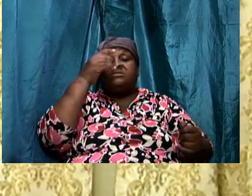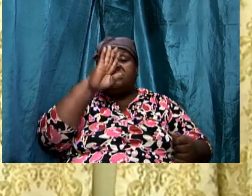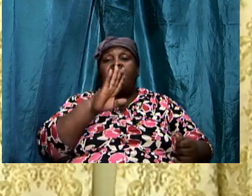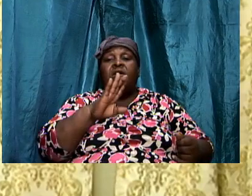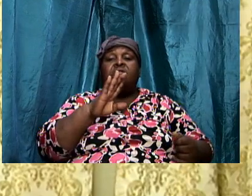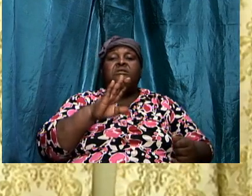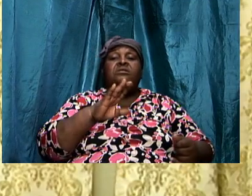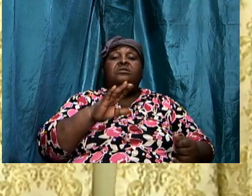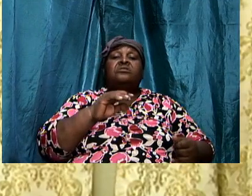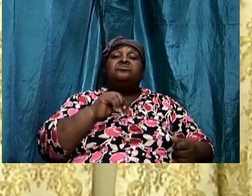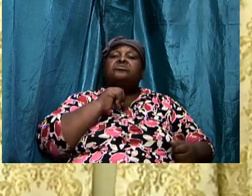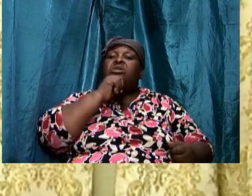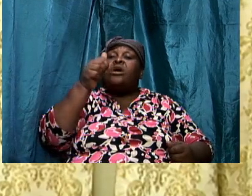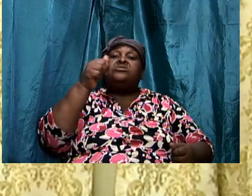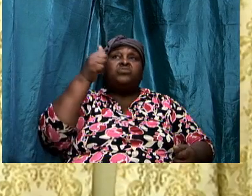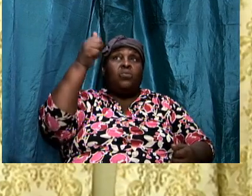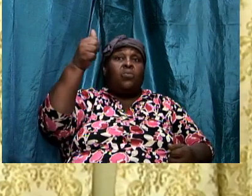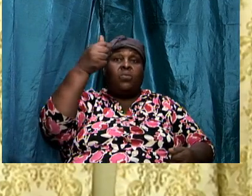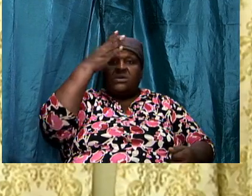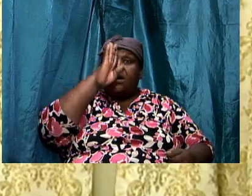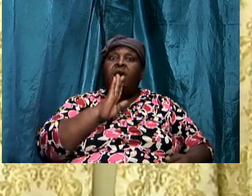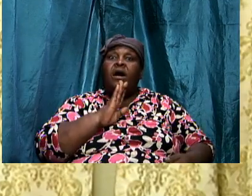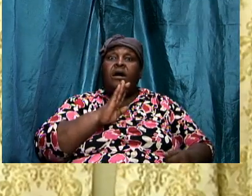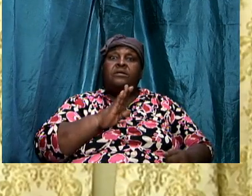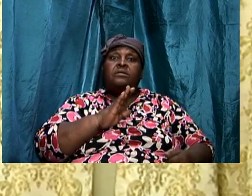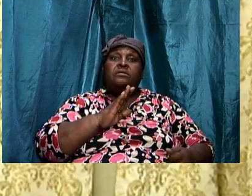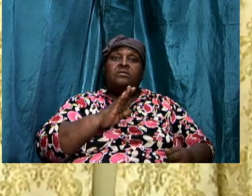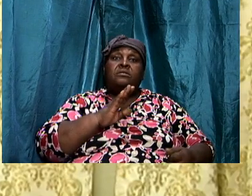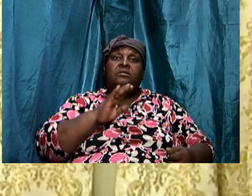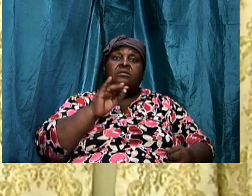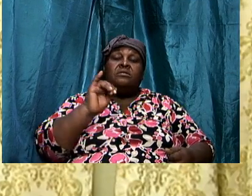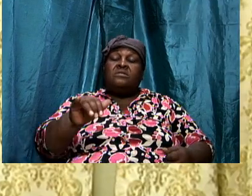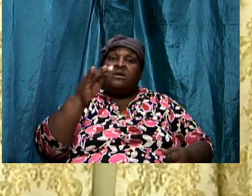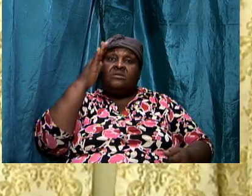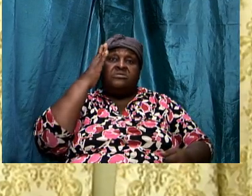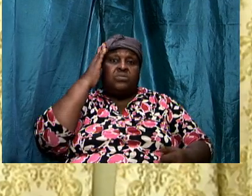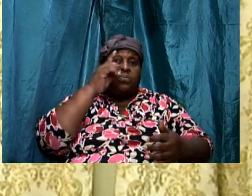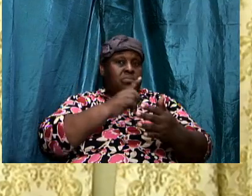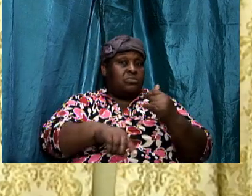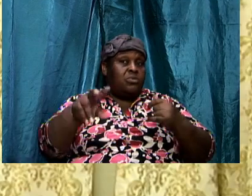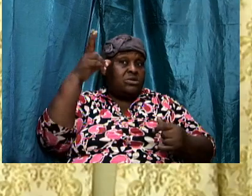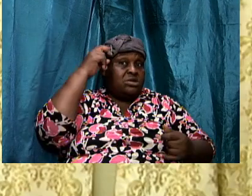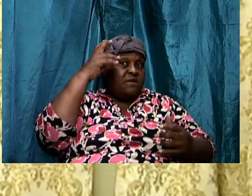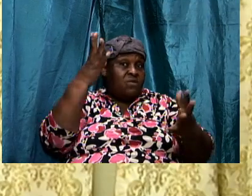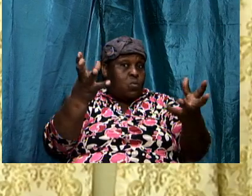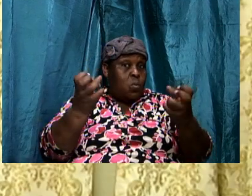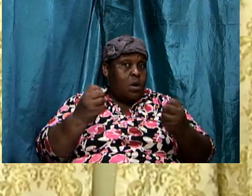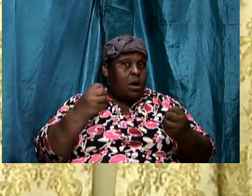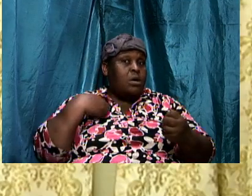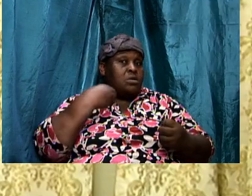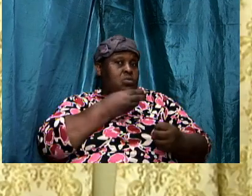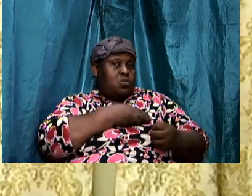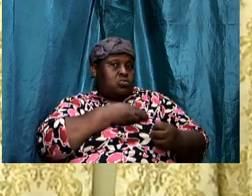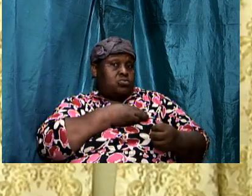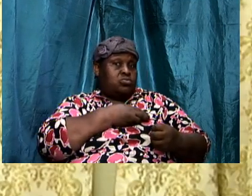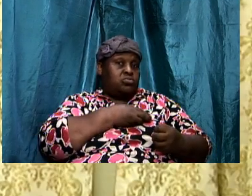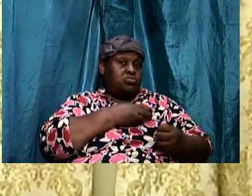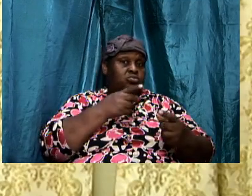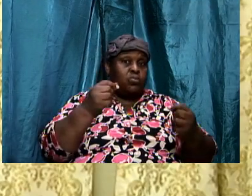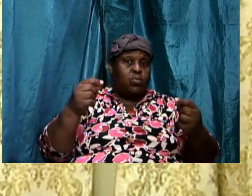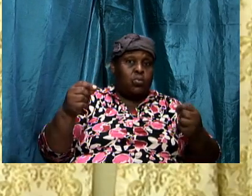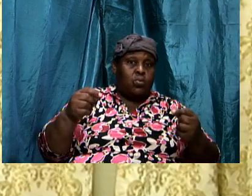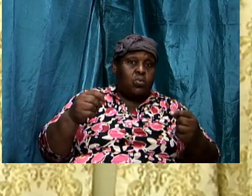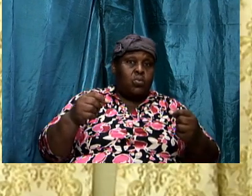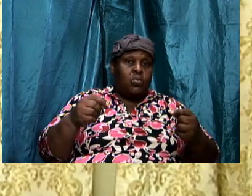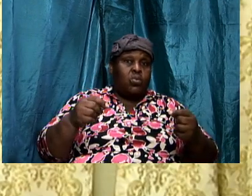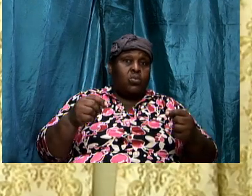he wants to do with our minds to corrupt it so that we know start to believe that God is not for me God